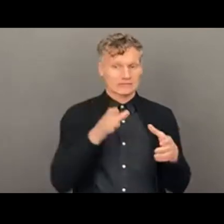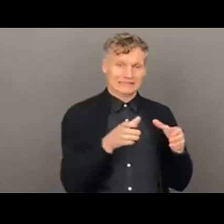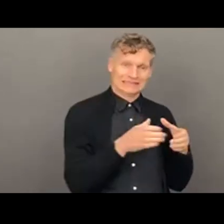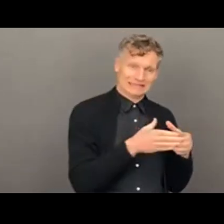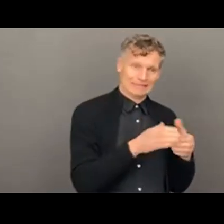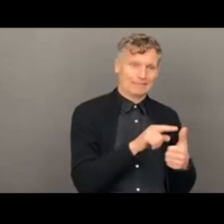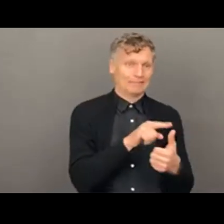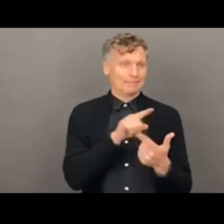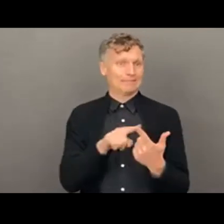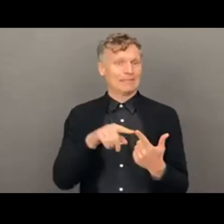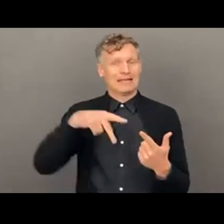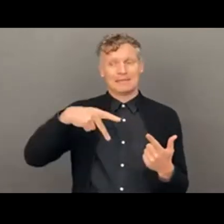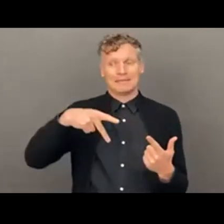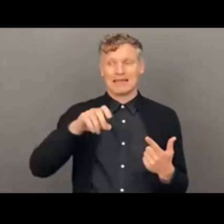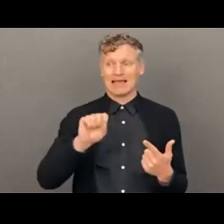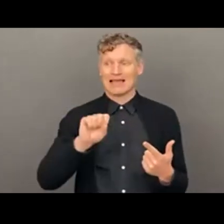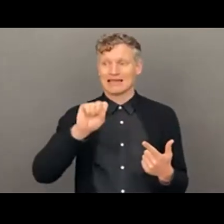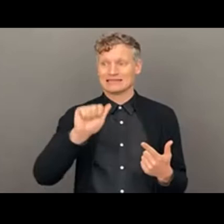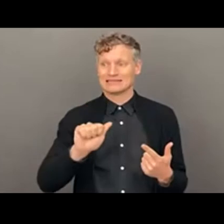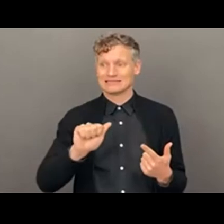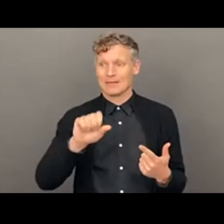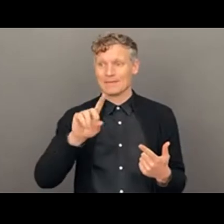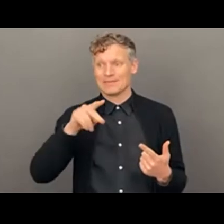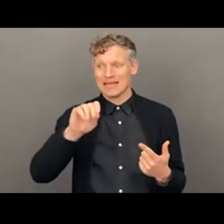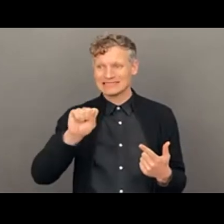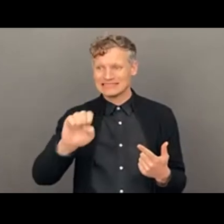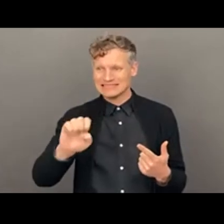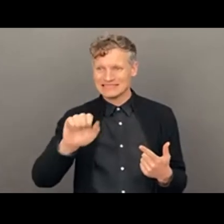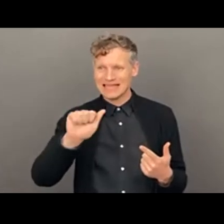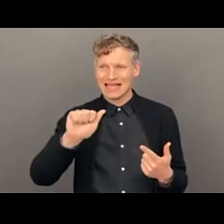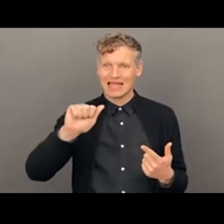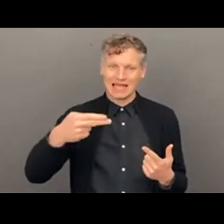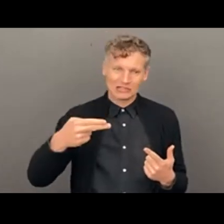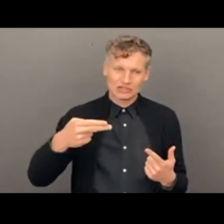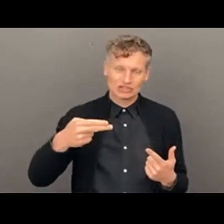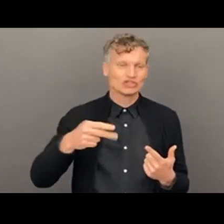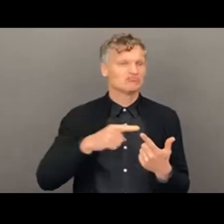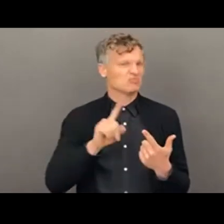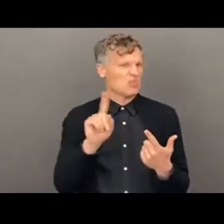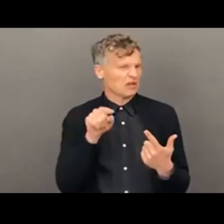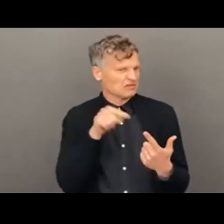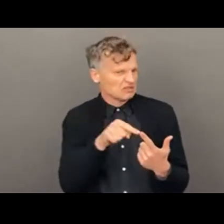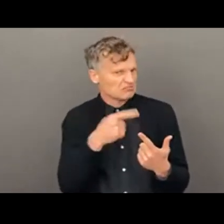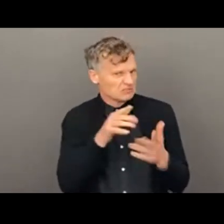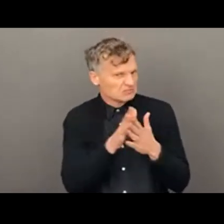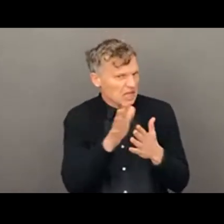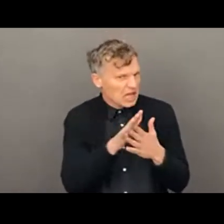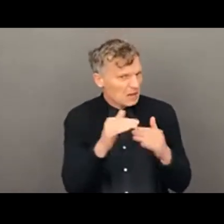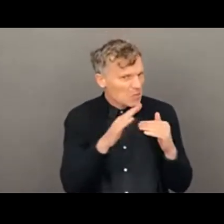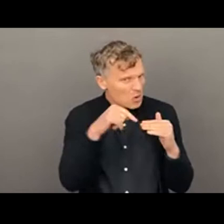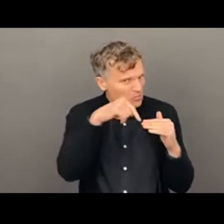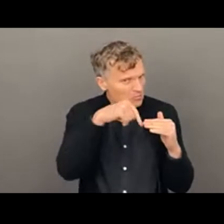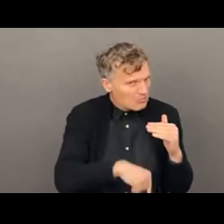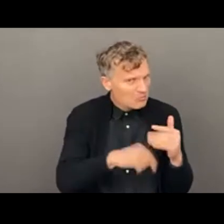to, uh, going forward. Uh, in the group, we acknowledge that, uh, people, people and organizations